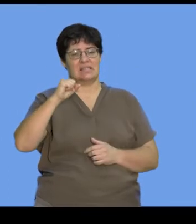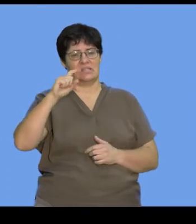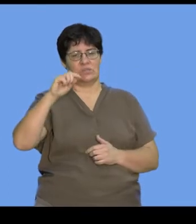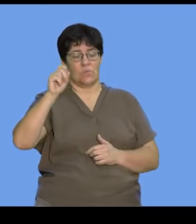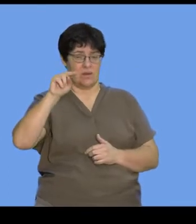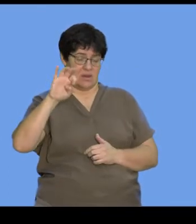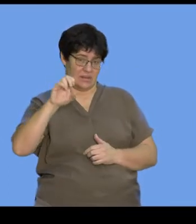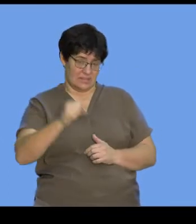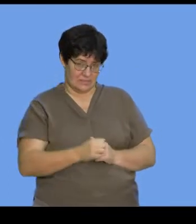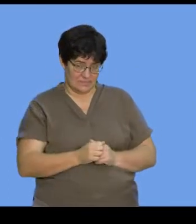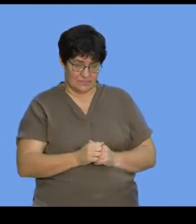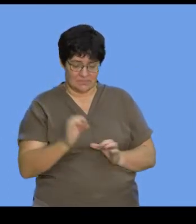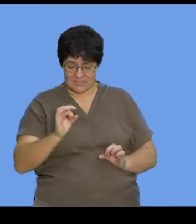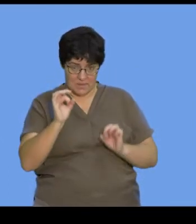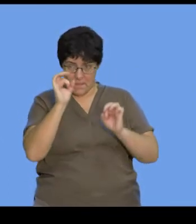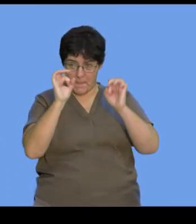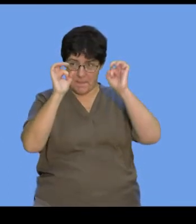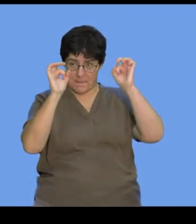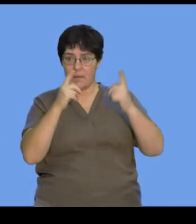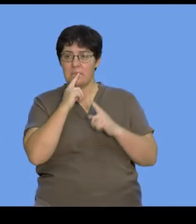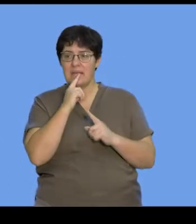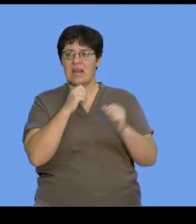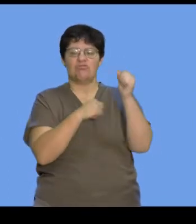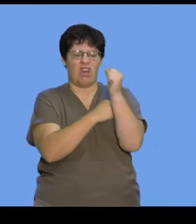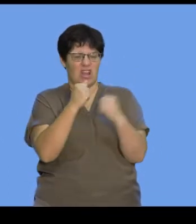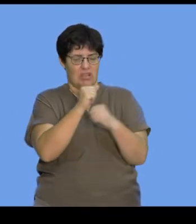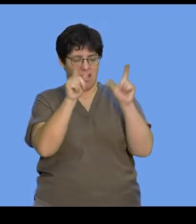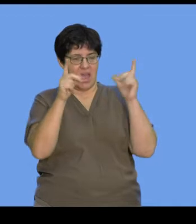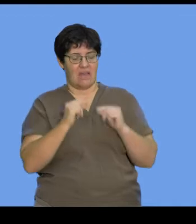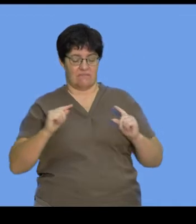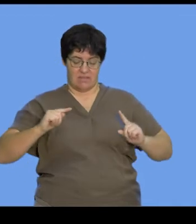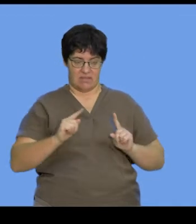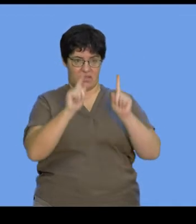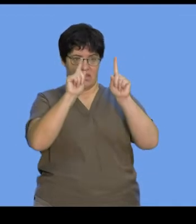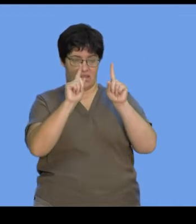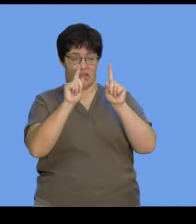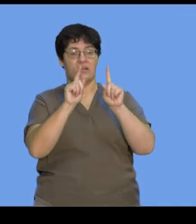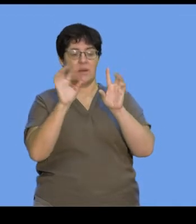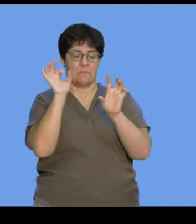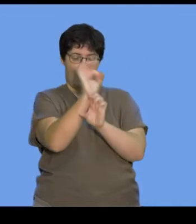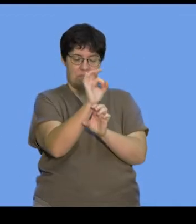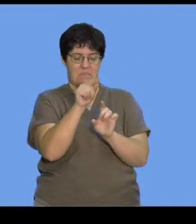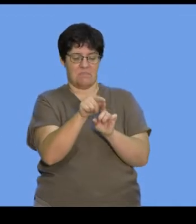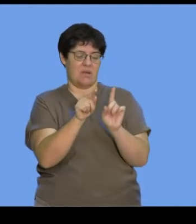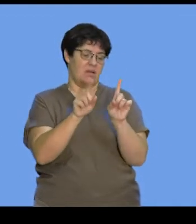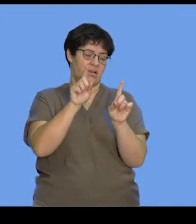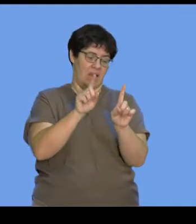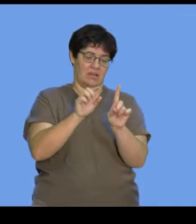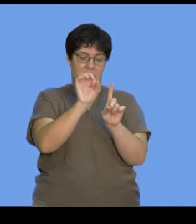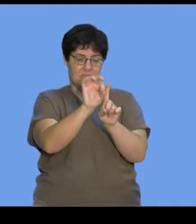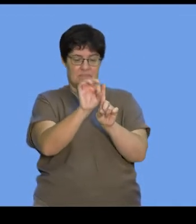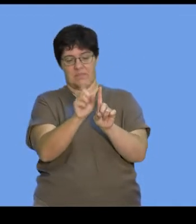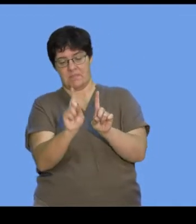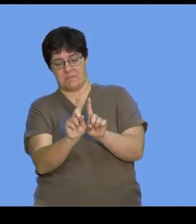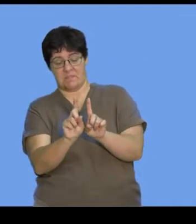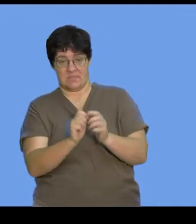when we talk about a chromosome, it refers to this complex structure where it has two chromatids attached on either side